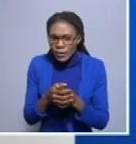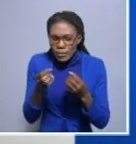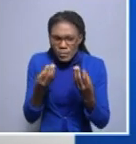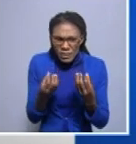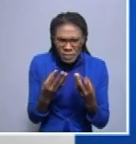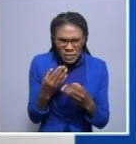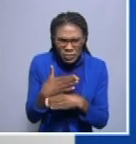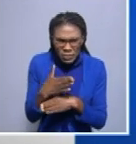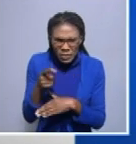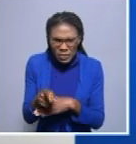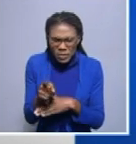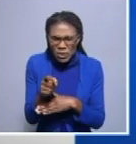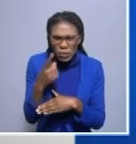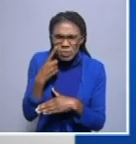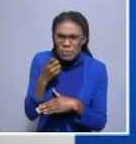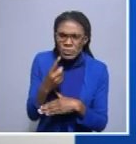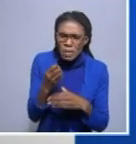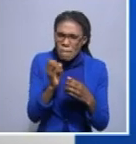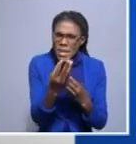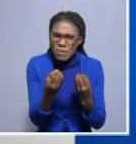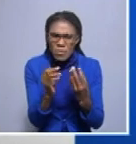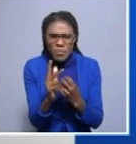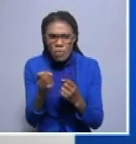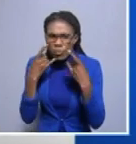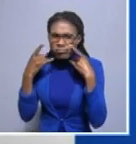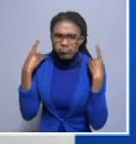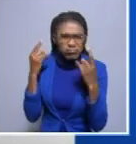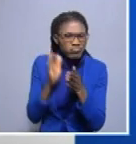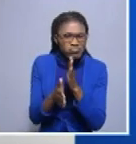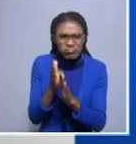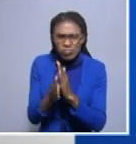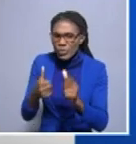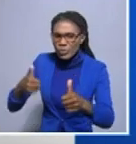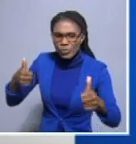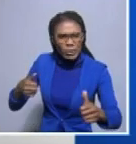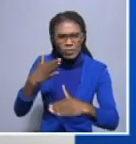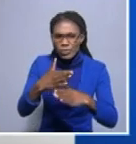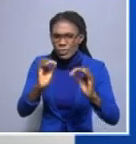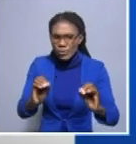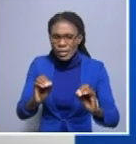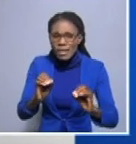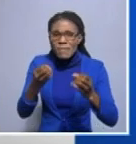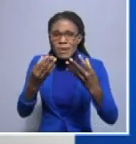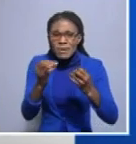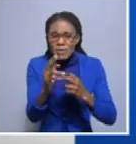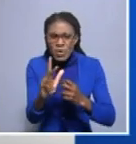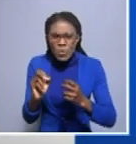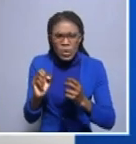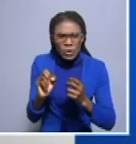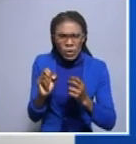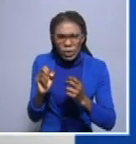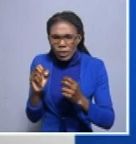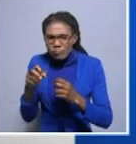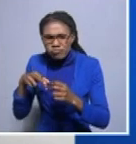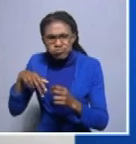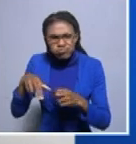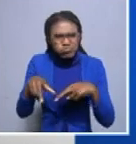many people are not adhering to wearing of masks and maintaining social distancing. A lot of people are roaming the streets in large numbers and